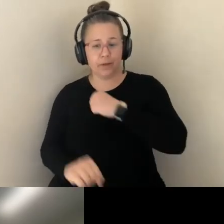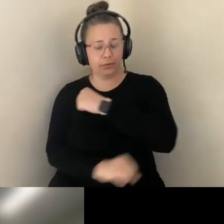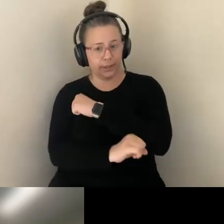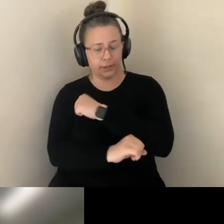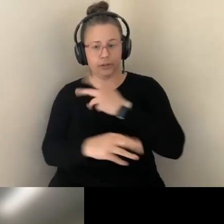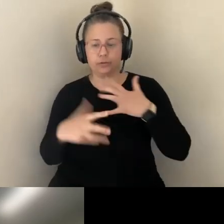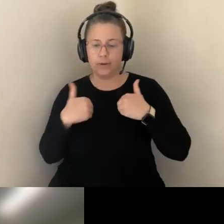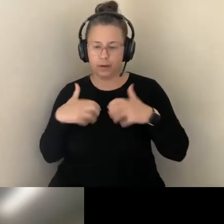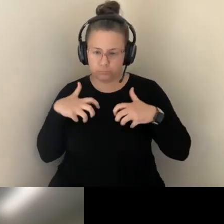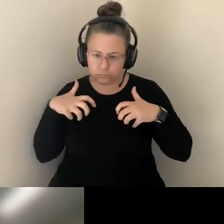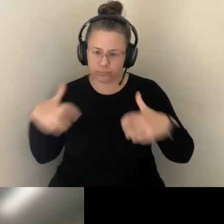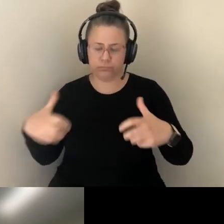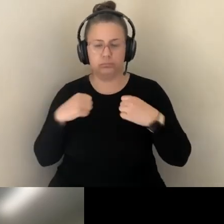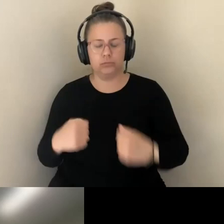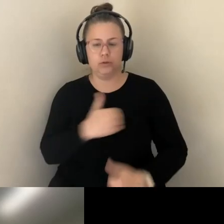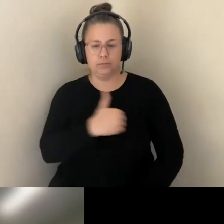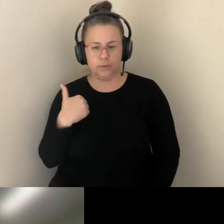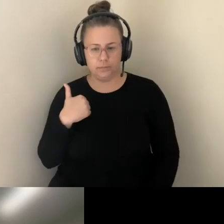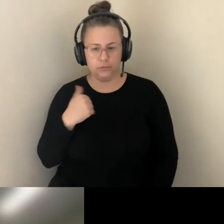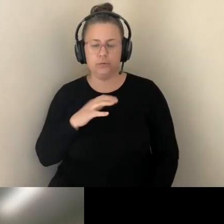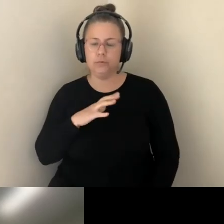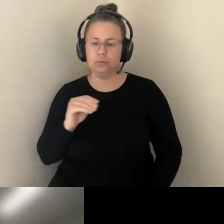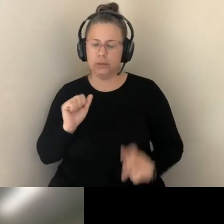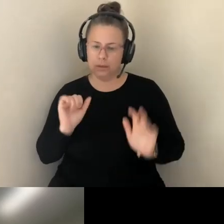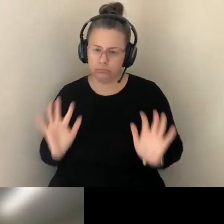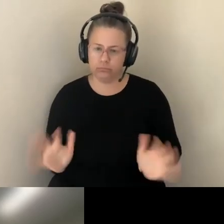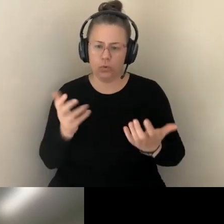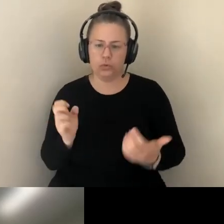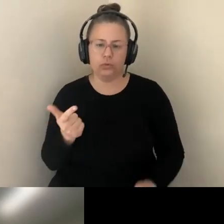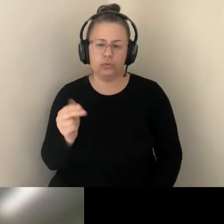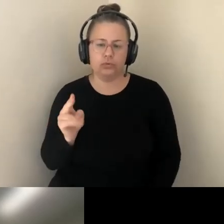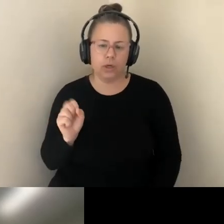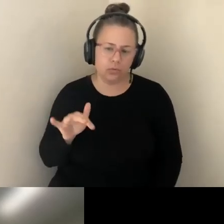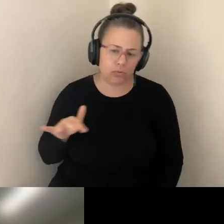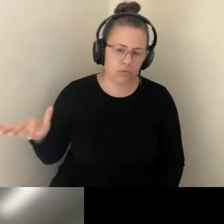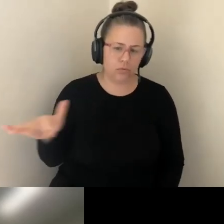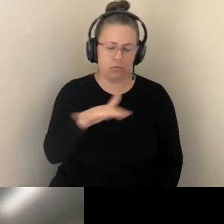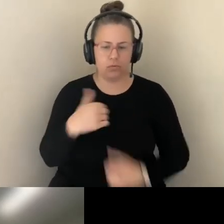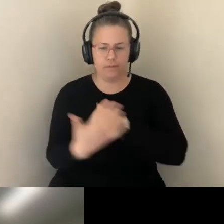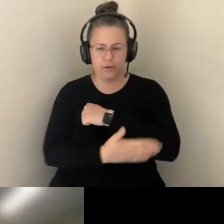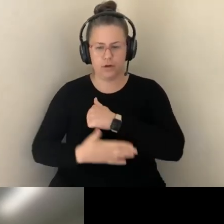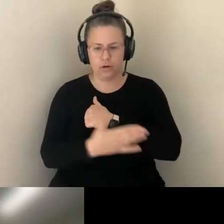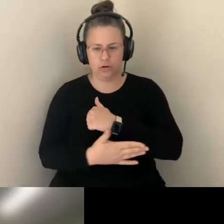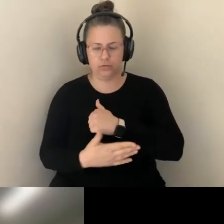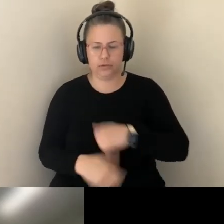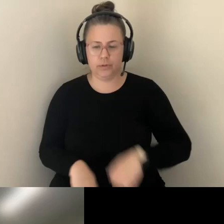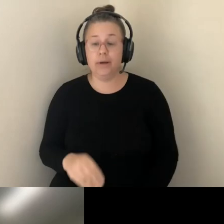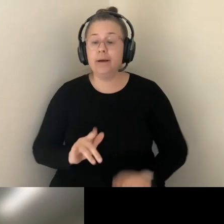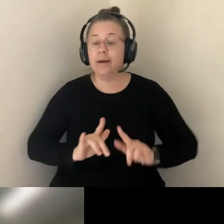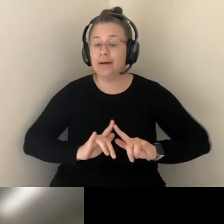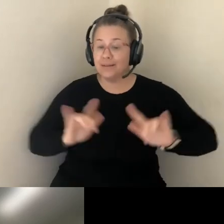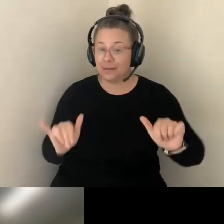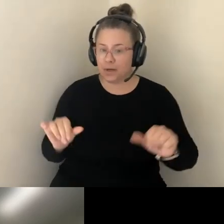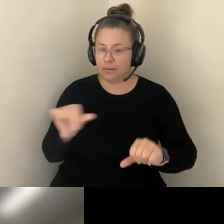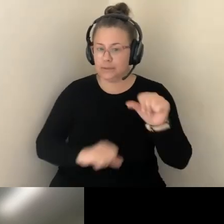AND PR ROLE IN PROMOTING EGENICS AROUND THE COUNTRY. THIS IS ALSO THE PERIOD IN WHICH SCIENTIFIC RACISM WAS